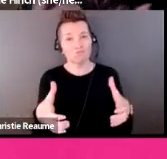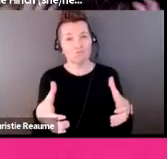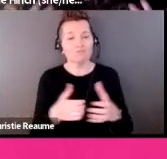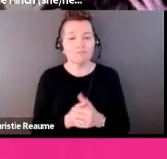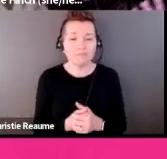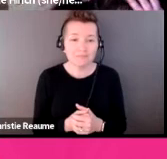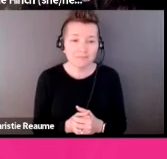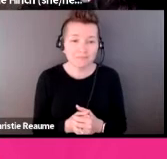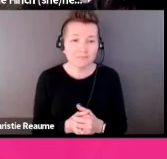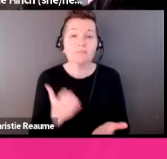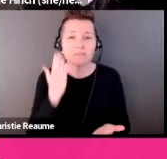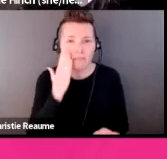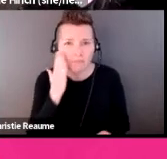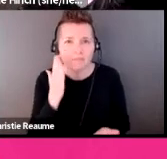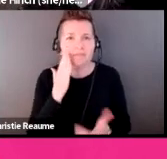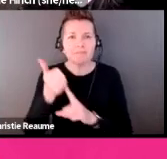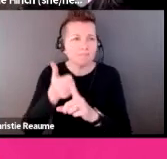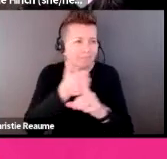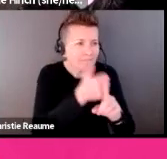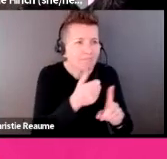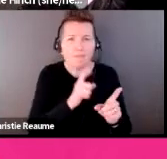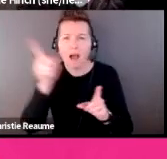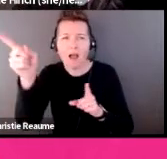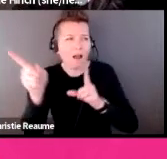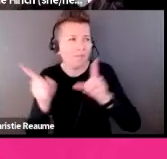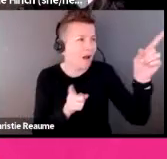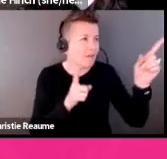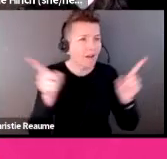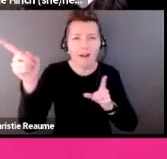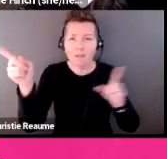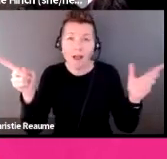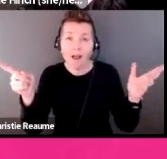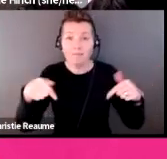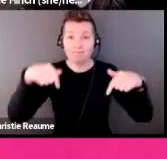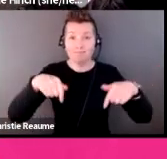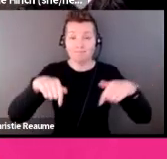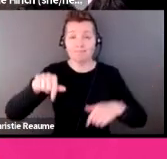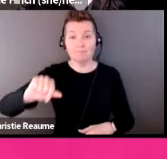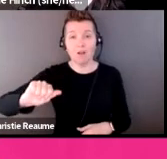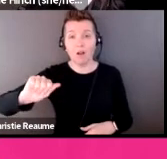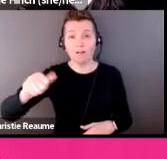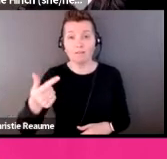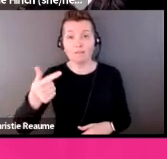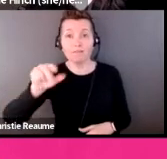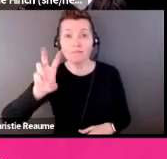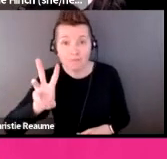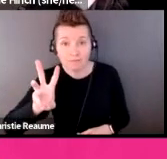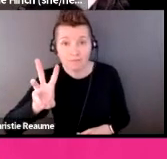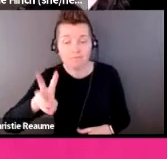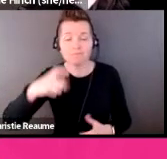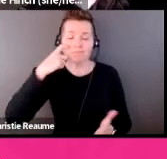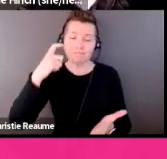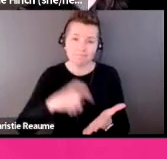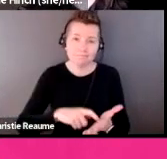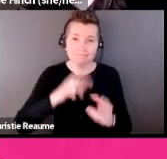though we may be meeting virtually this evening, the Art Gallery of Windsor respectively acknowledges that